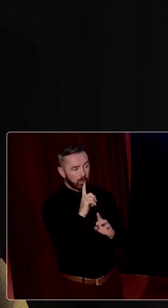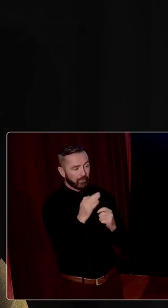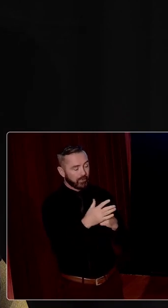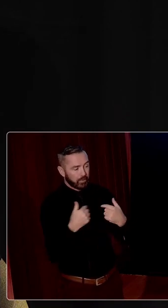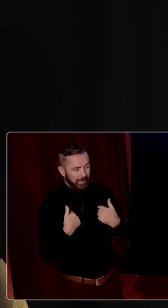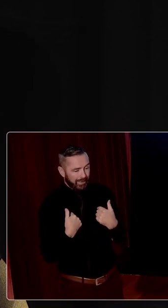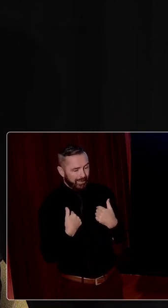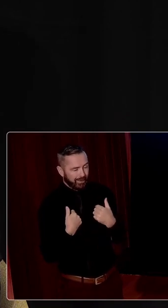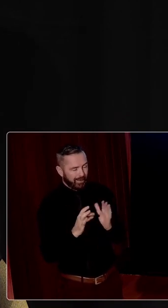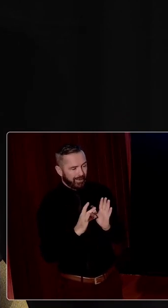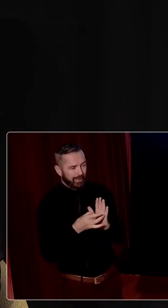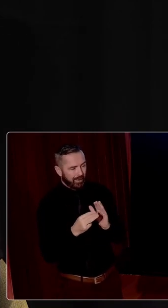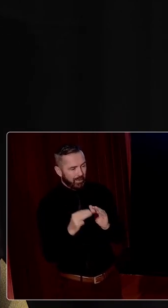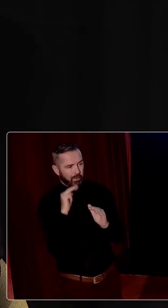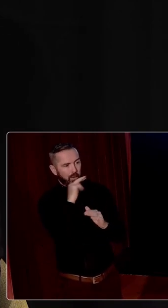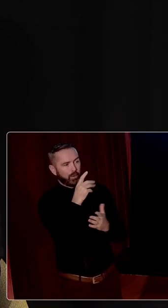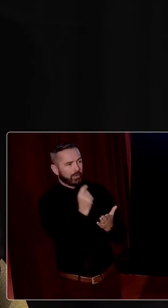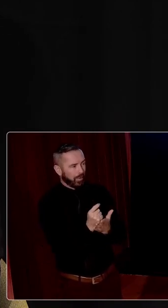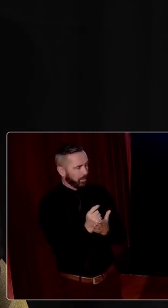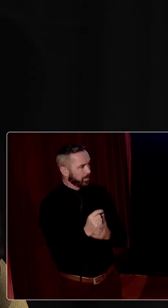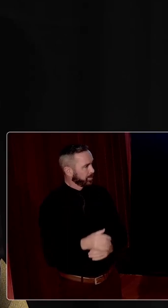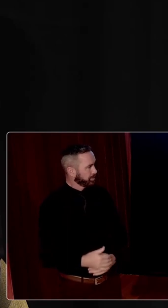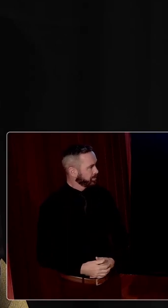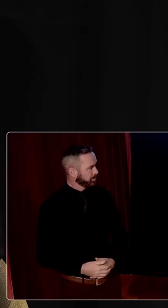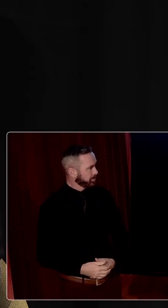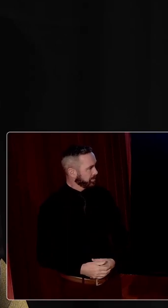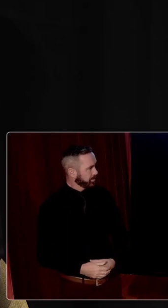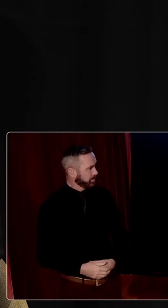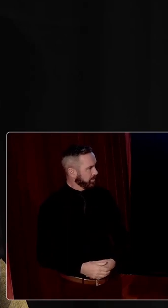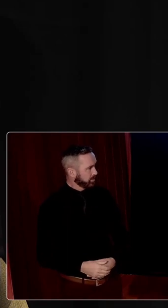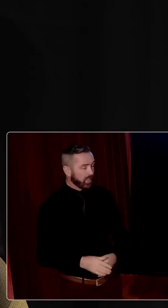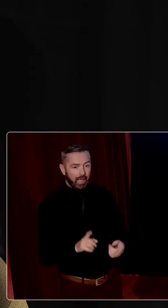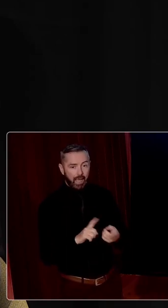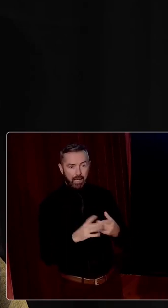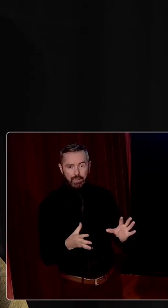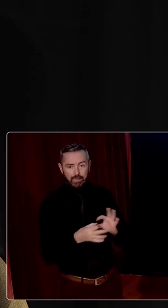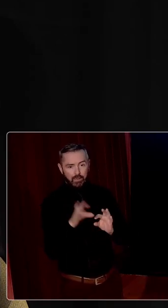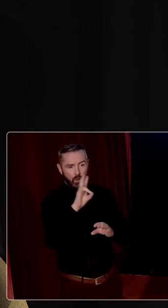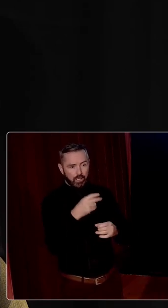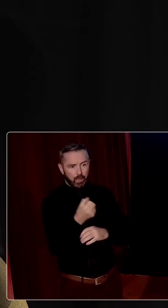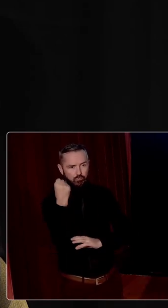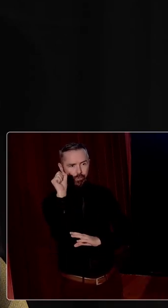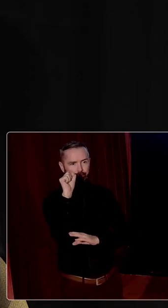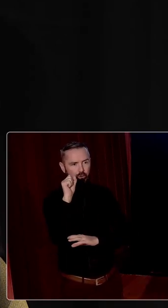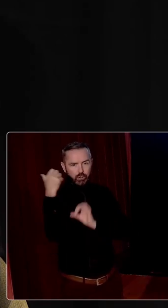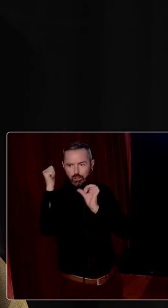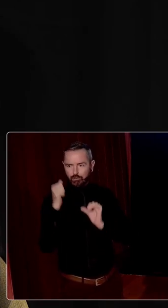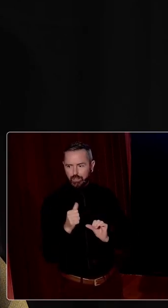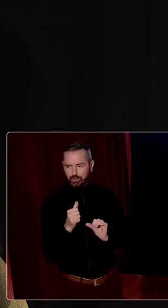that, that is the key point and maybe it's linked to the question about the revolutionary generation, Hillary, um,